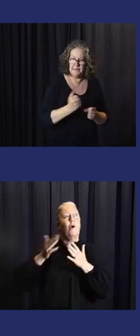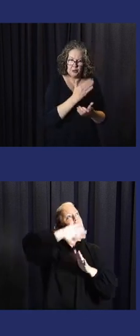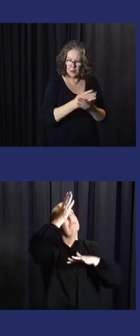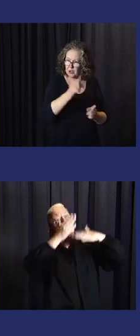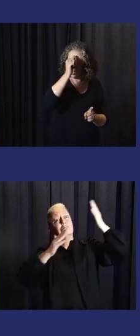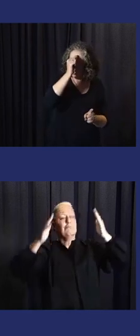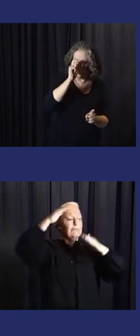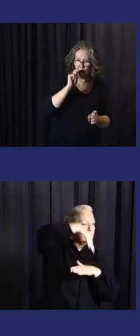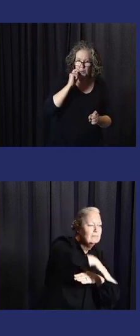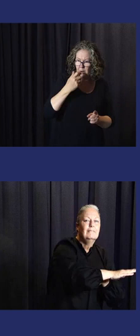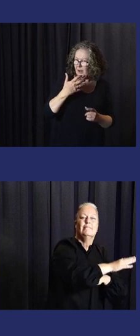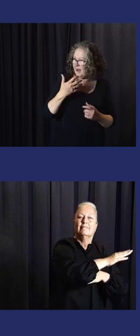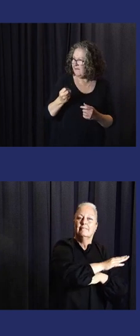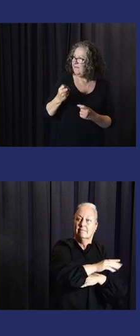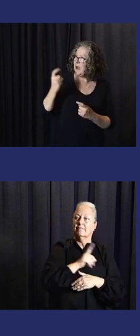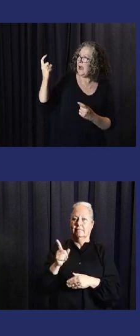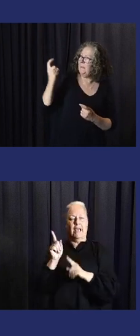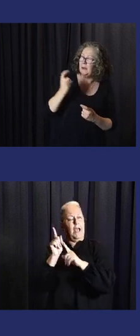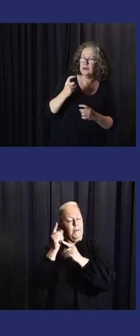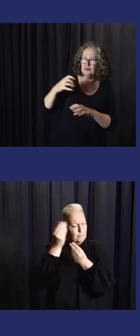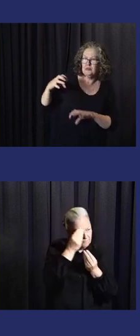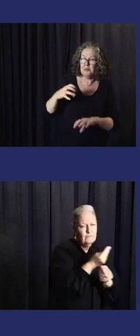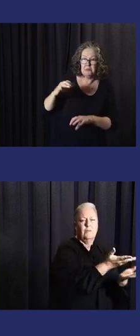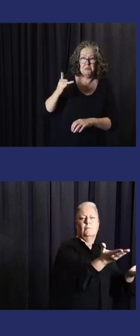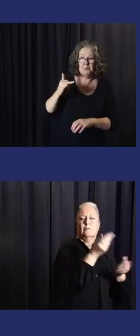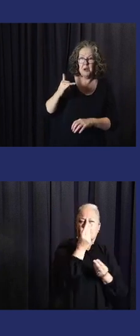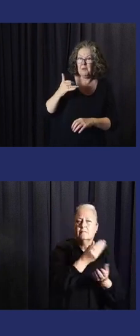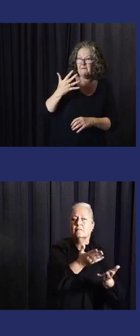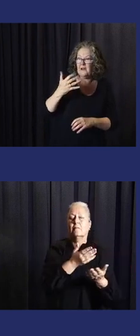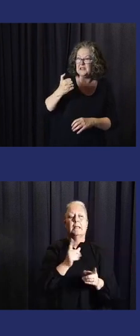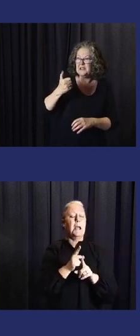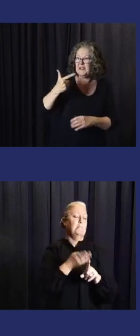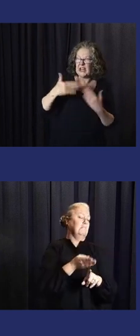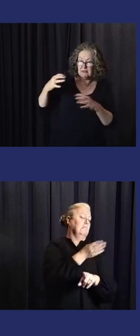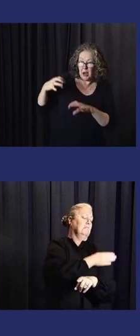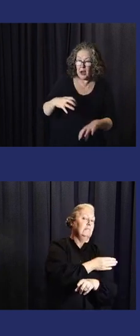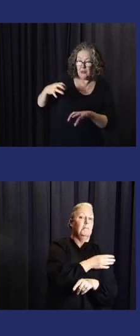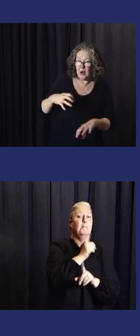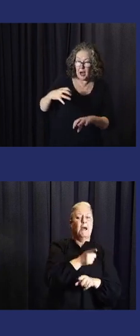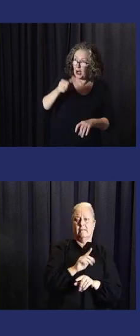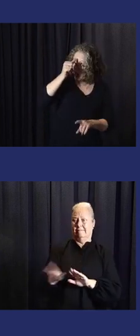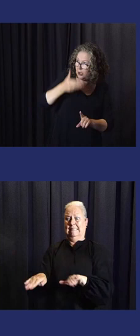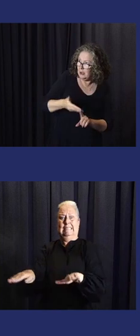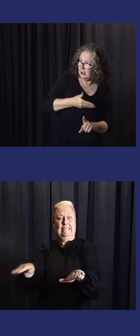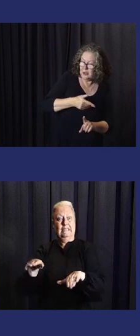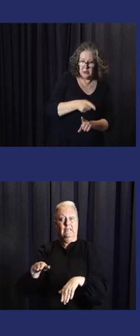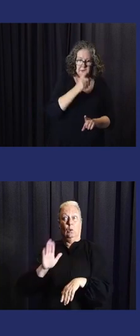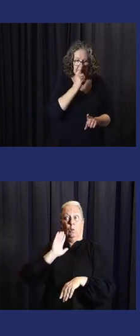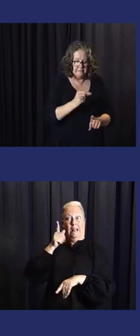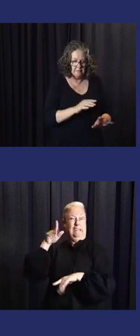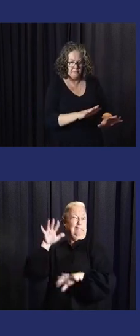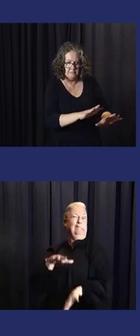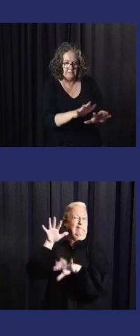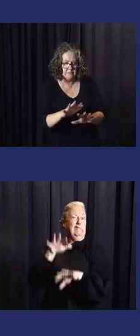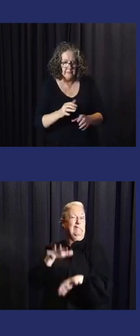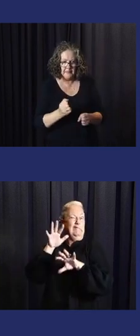communities, inland or mountains. It's about making sure that when they know that there's going to be a huge band of rain coming for